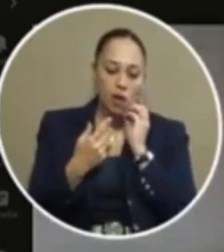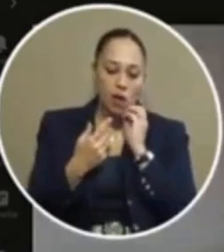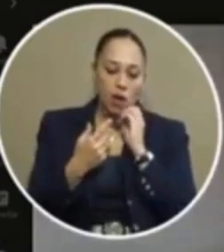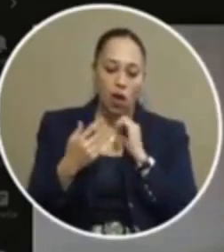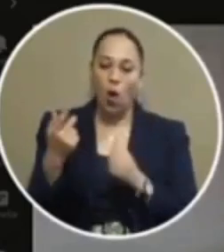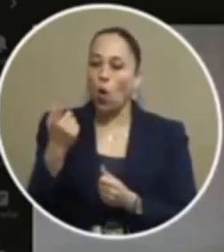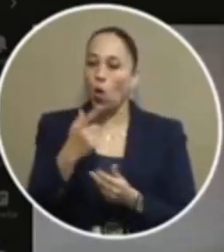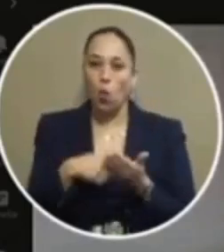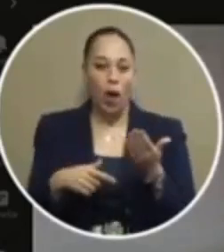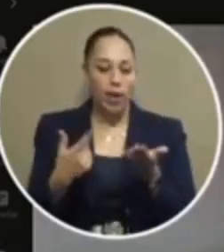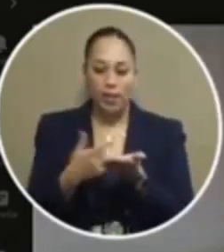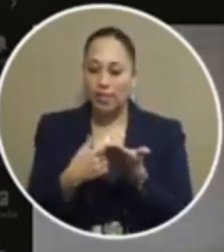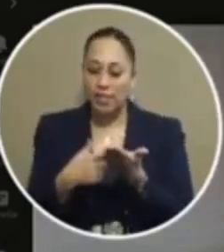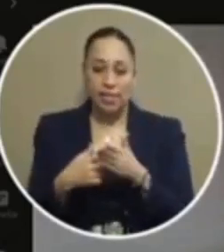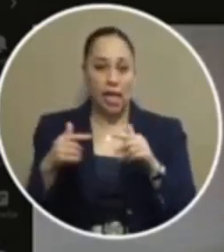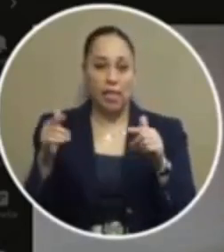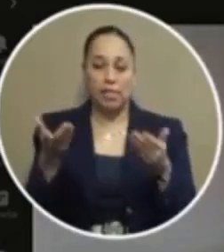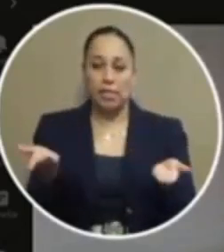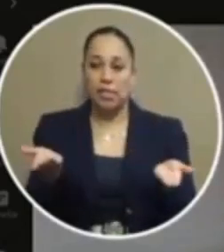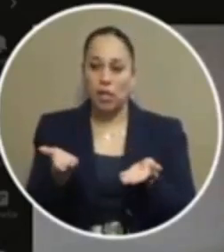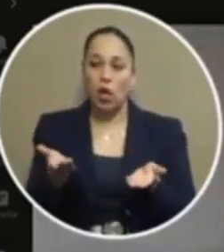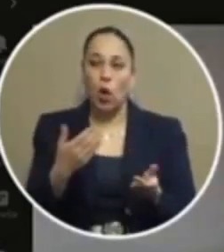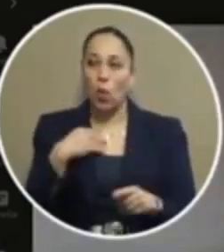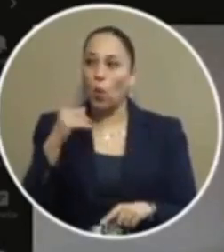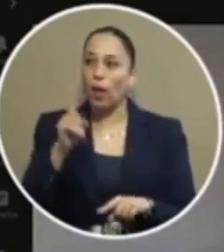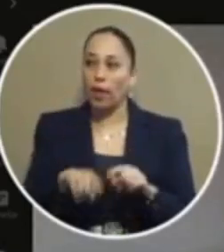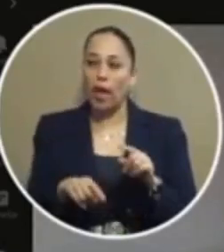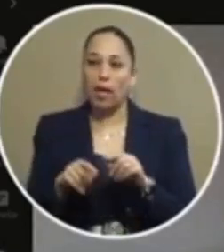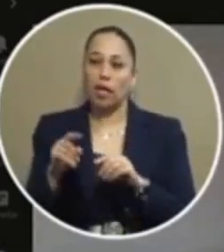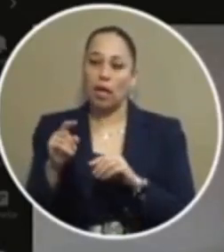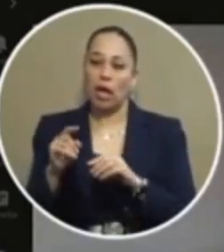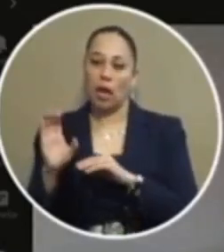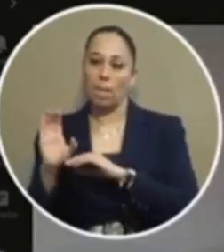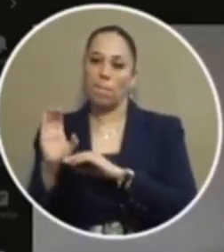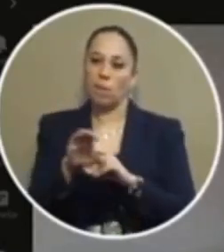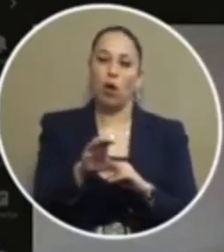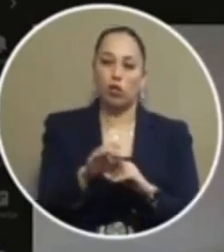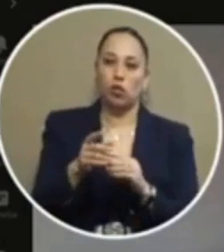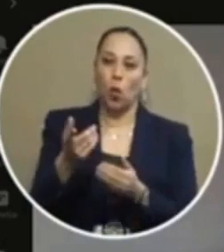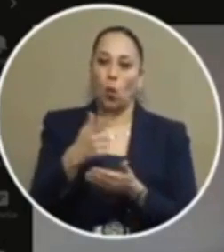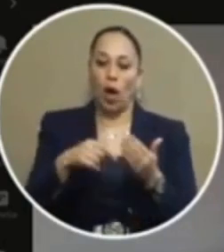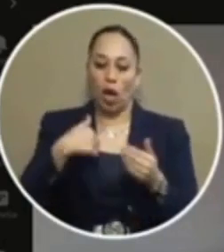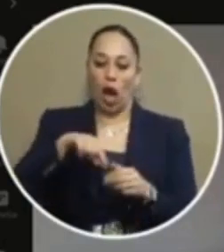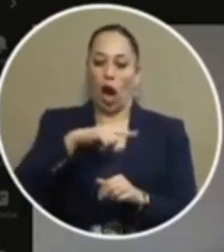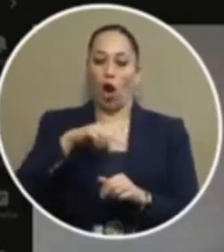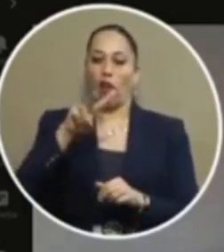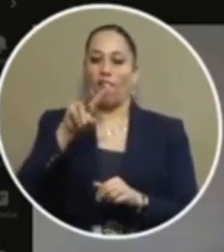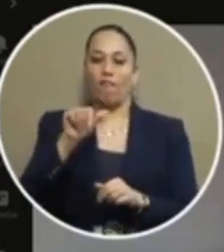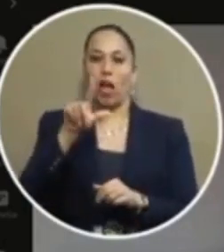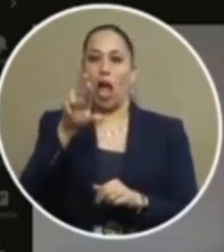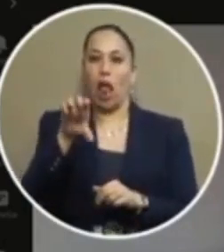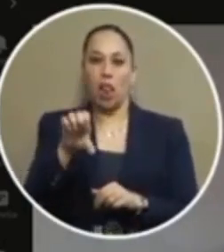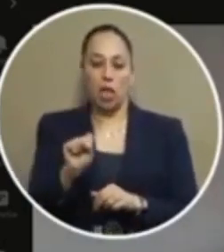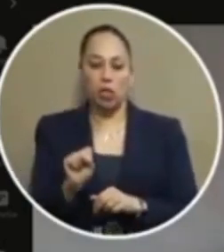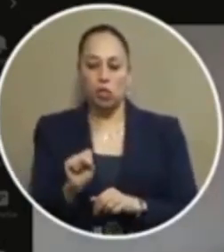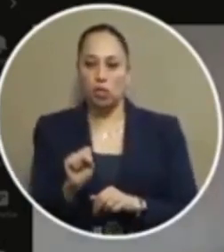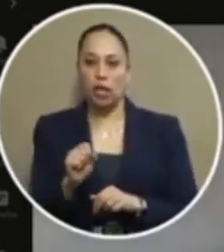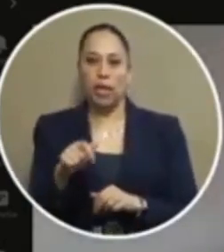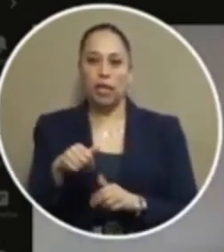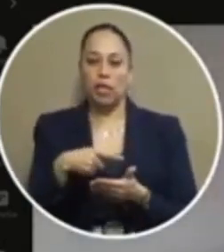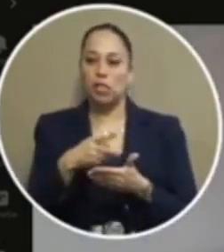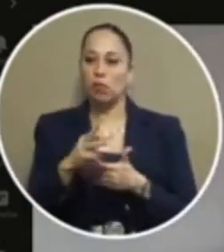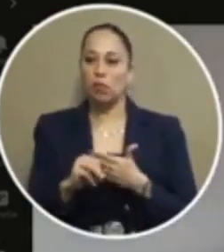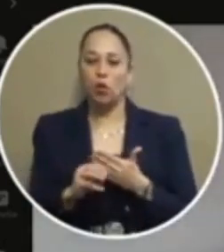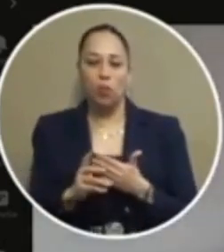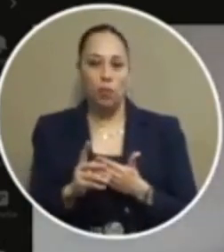what's being discussed here we can't impose what our values are what this program on another